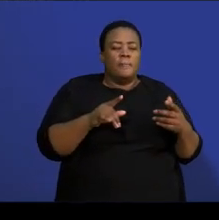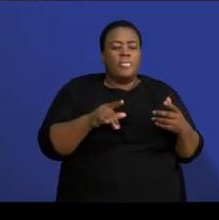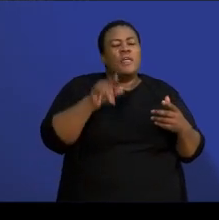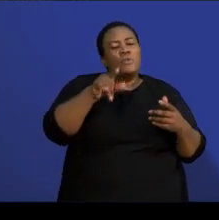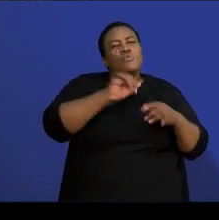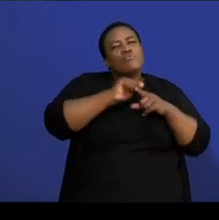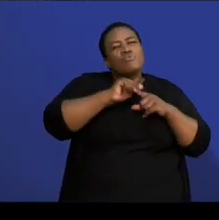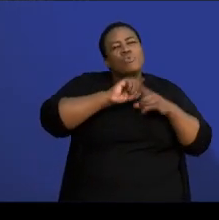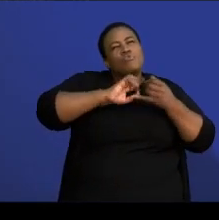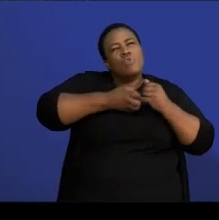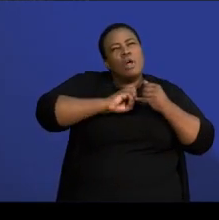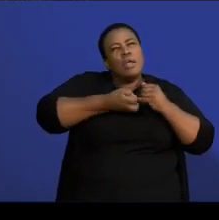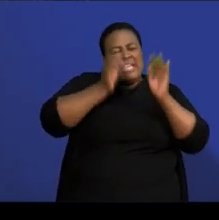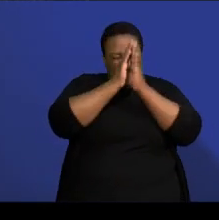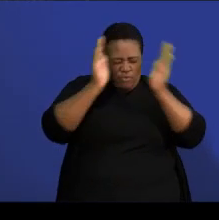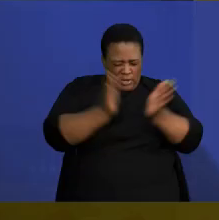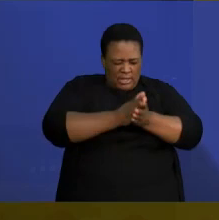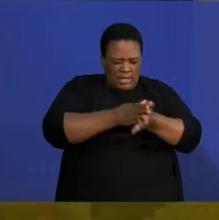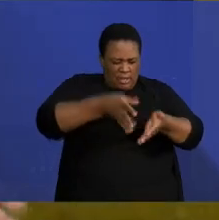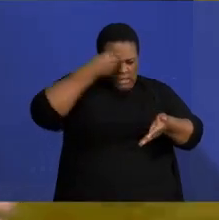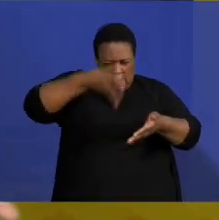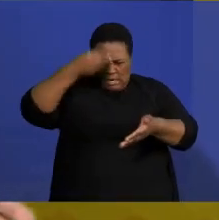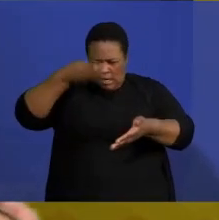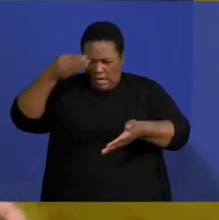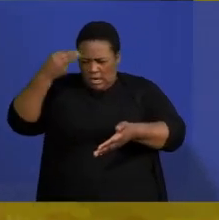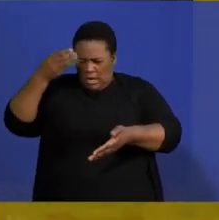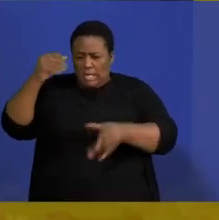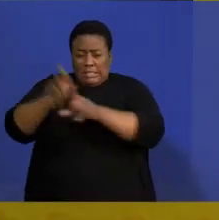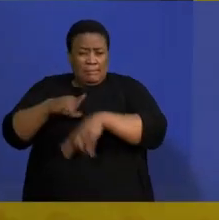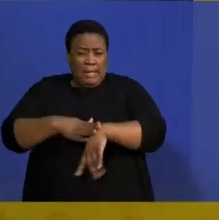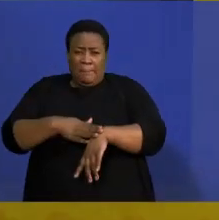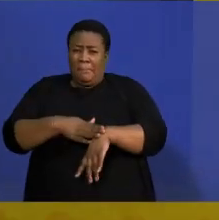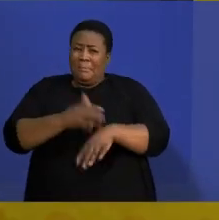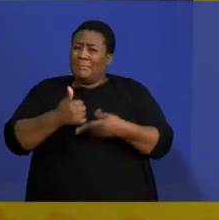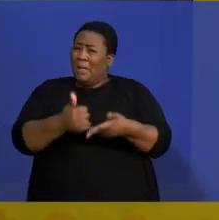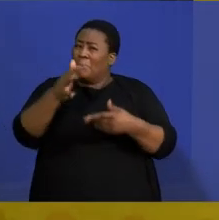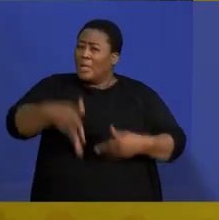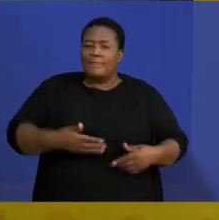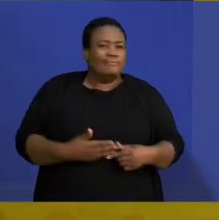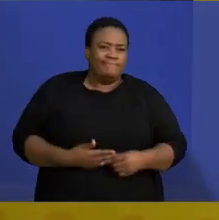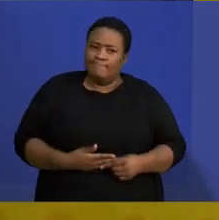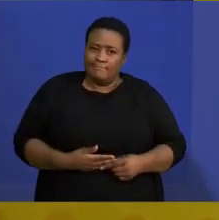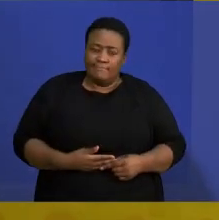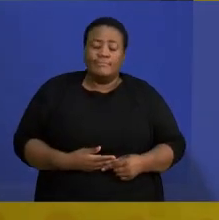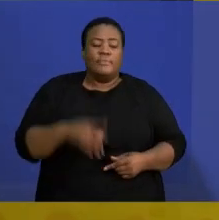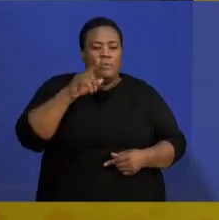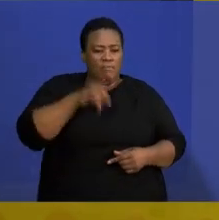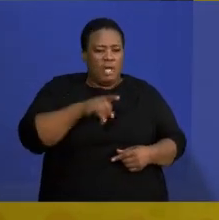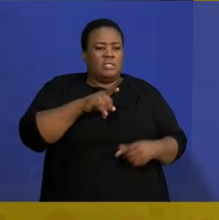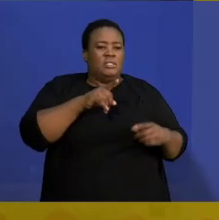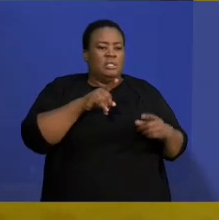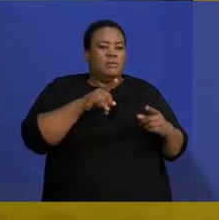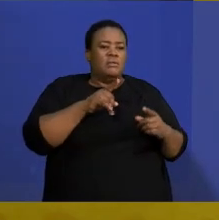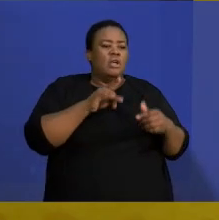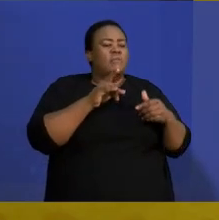trying to study everything all at once will not assist you with anything. You need to make sure that you break them into parts